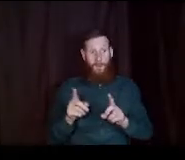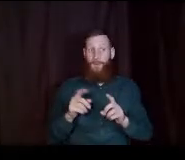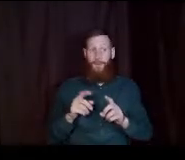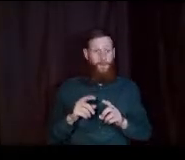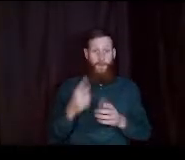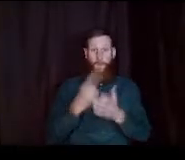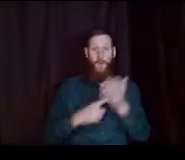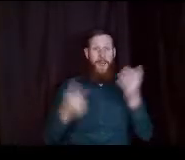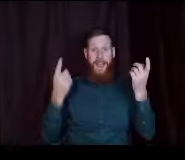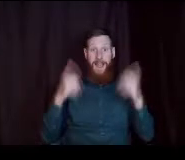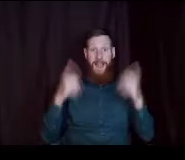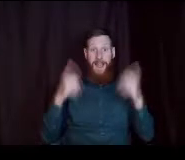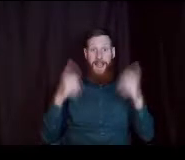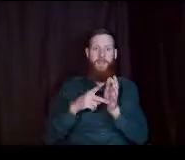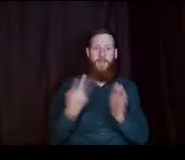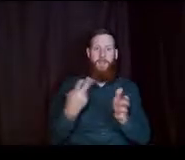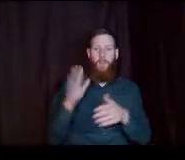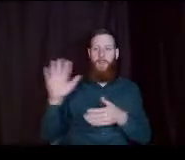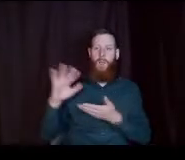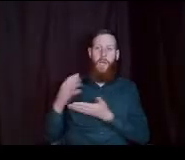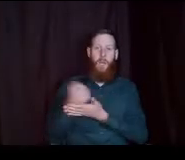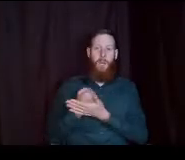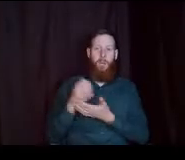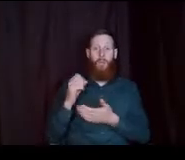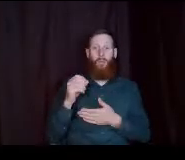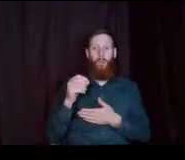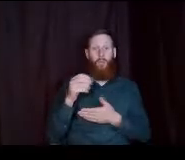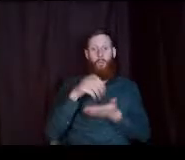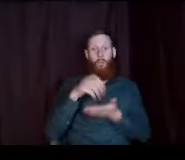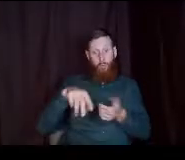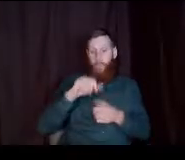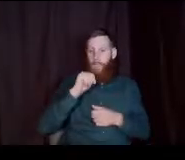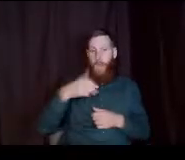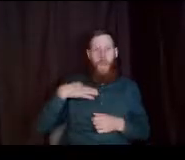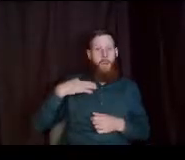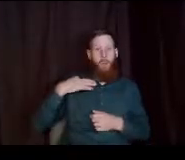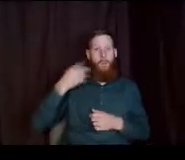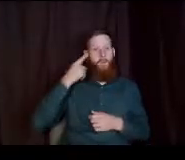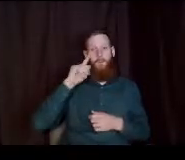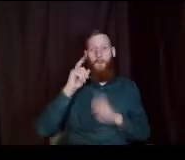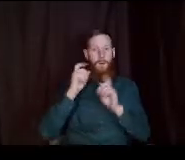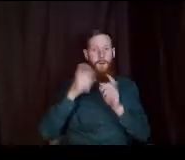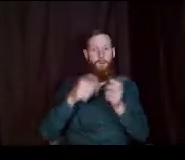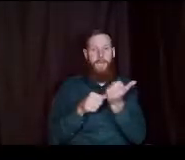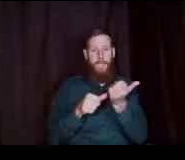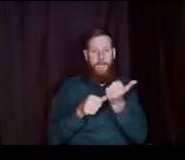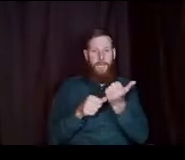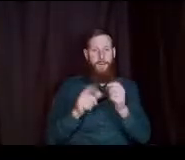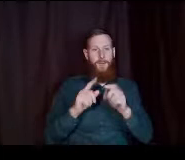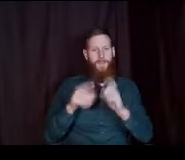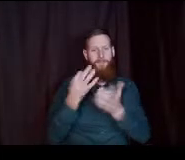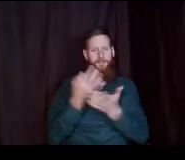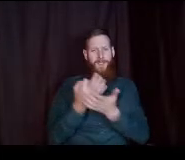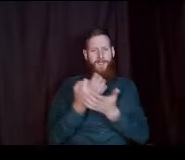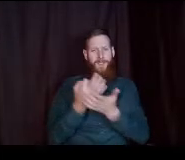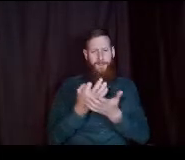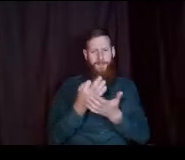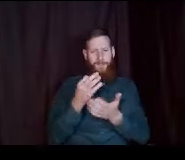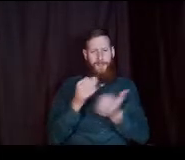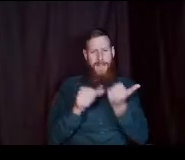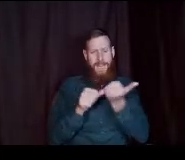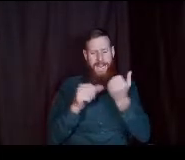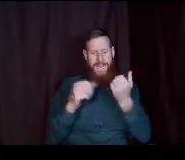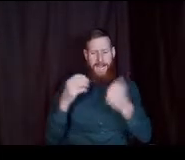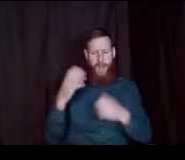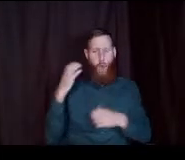was duplicate the income so now the student no longer was eligible for gift aid but the financial aid officer saw this and reached out to the